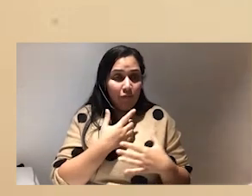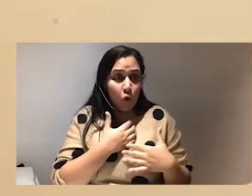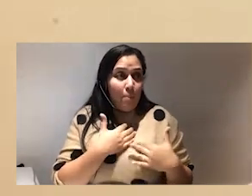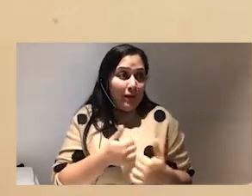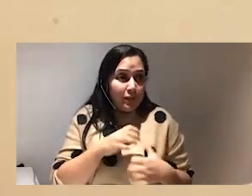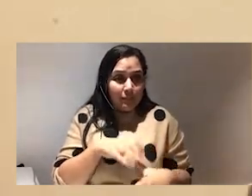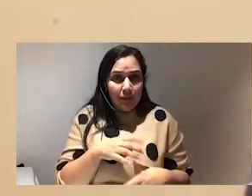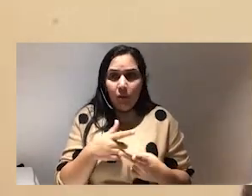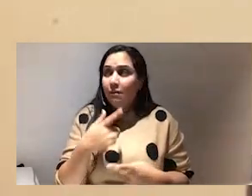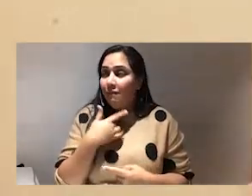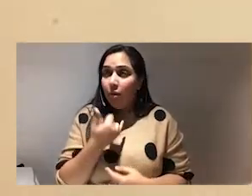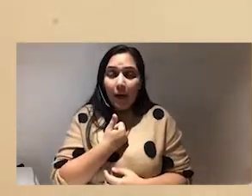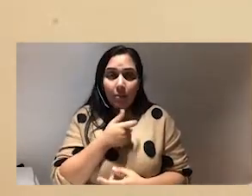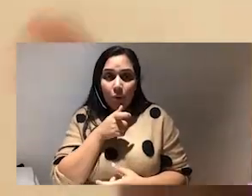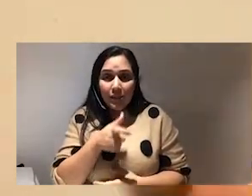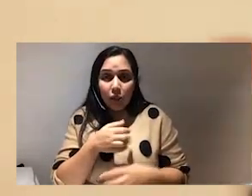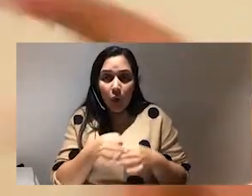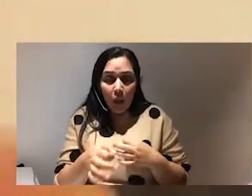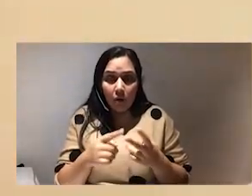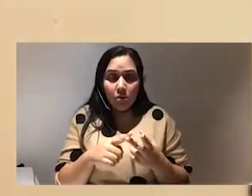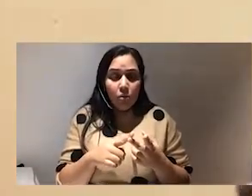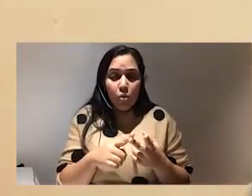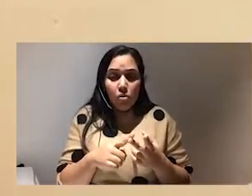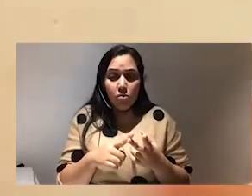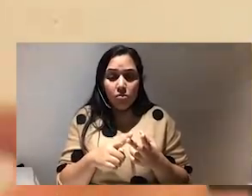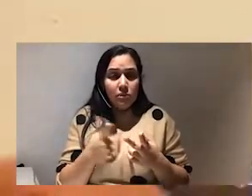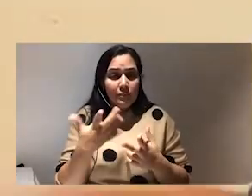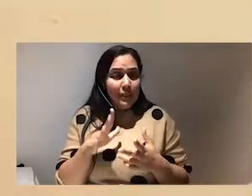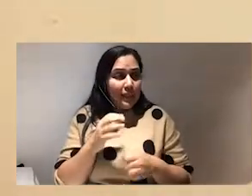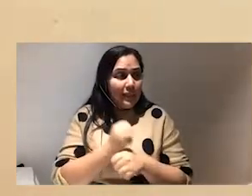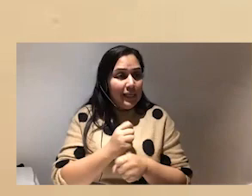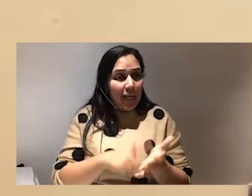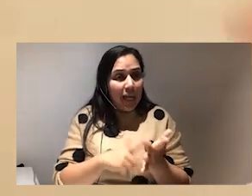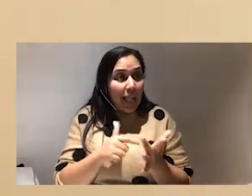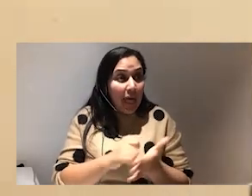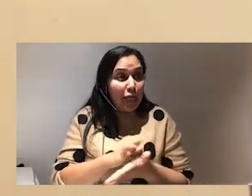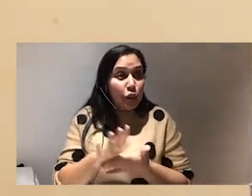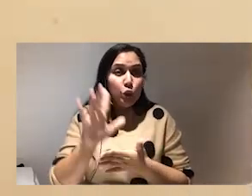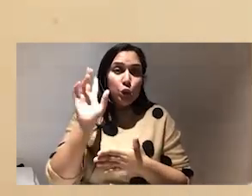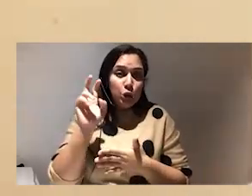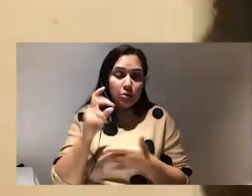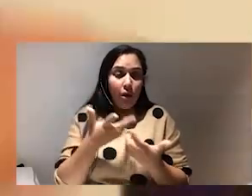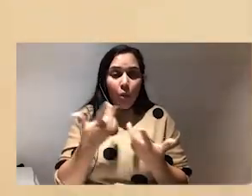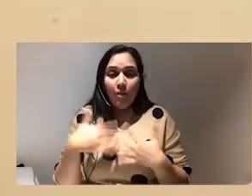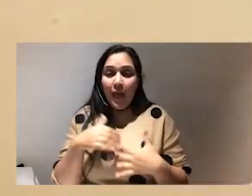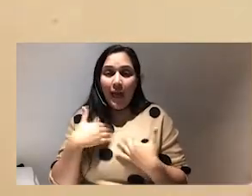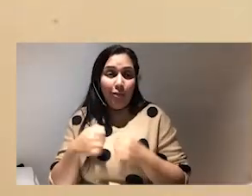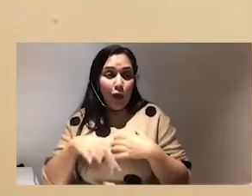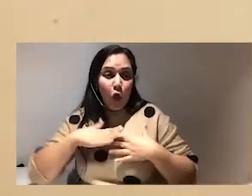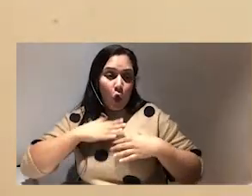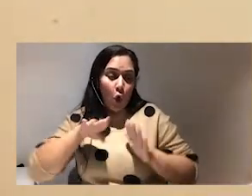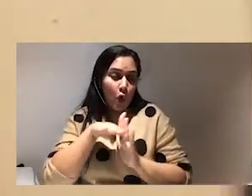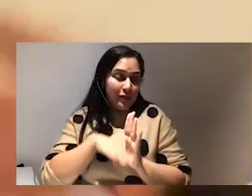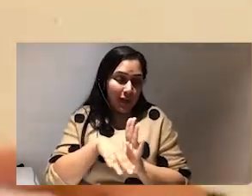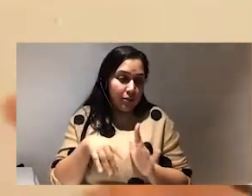it's my fault I shouldn't have said reparations I shouldn't have did like there would be no glitch there would be no like like hateful conduct policy as well like all the amazing things that